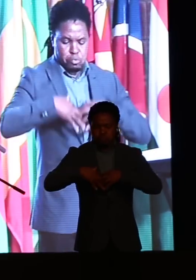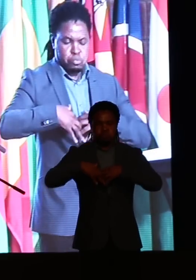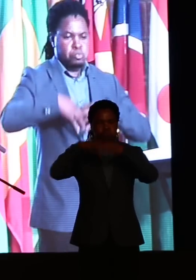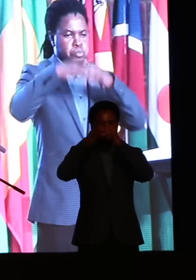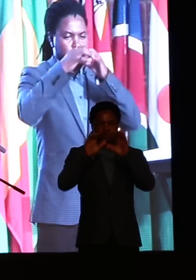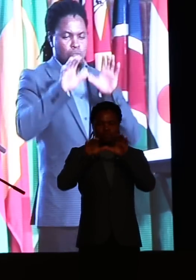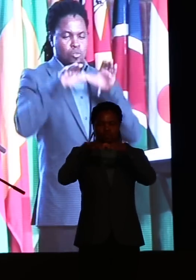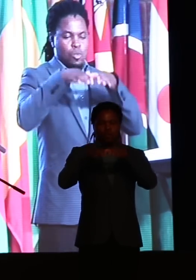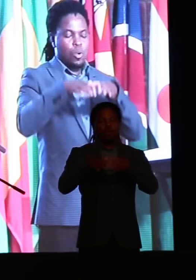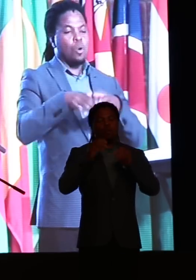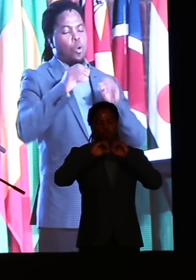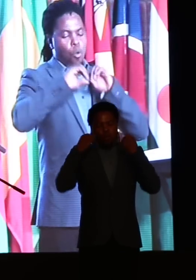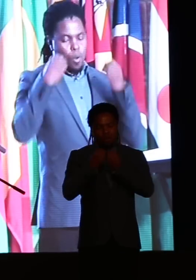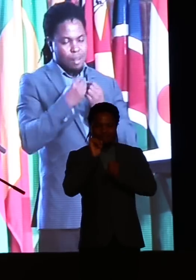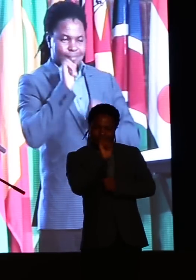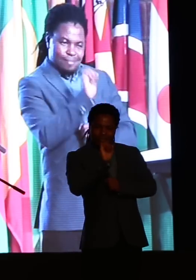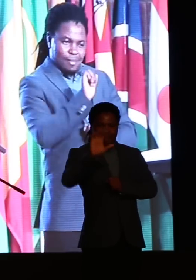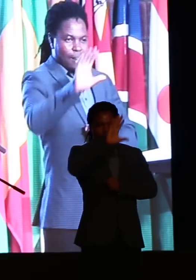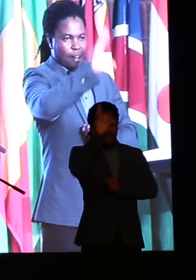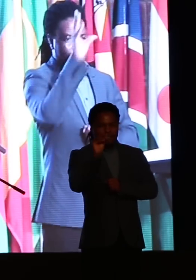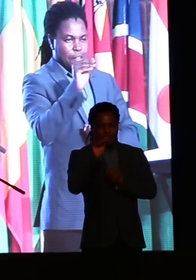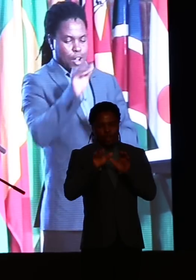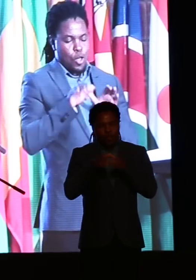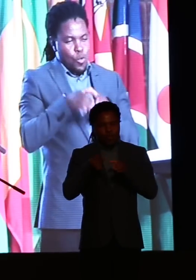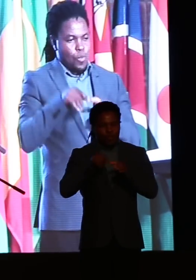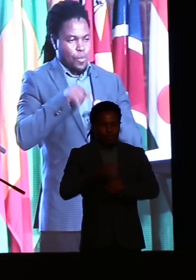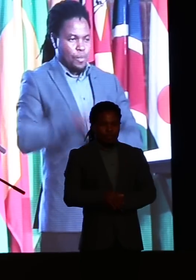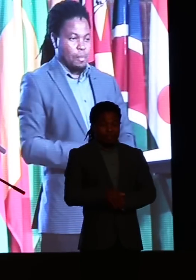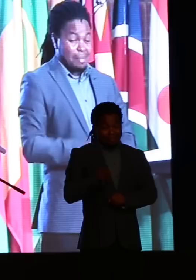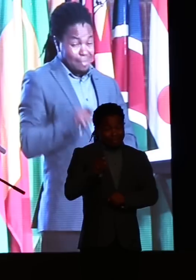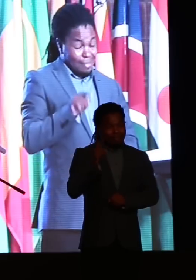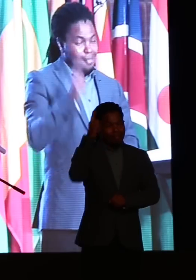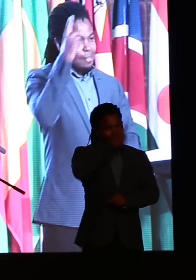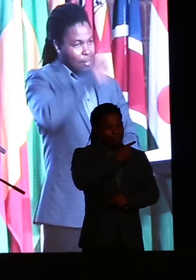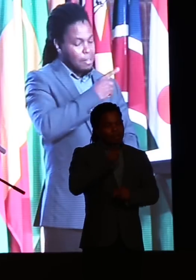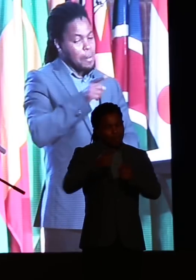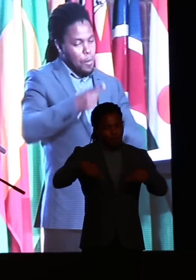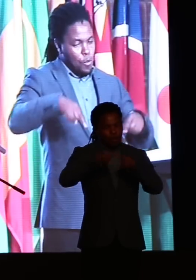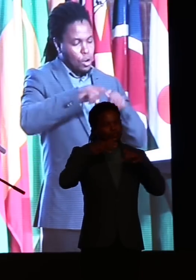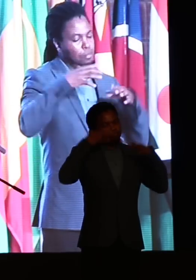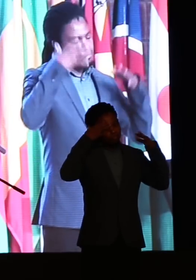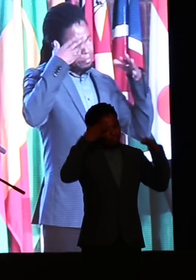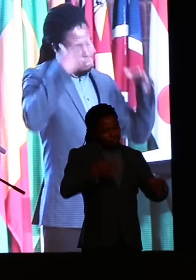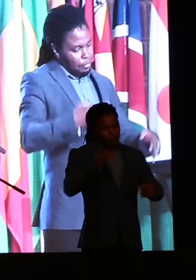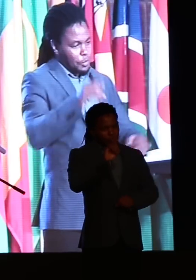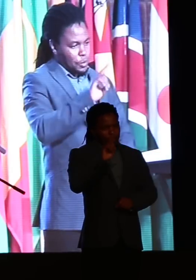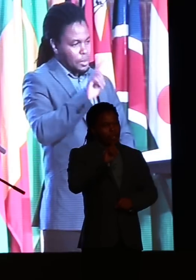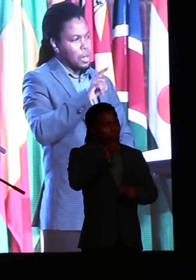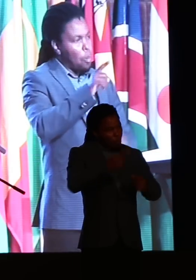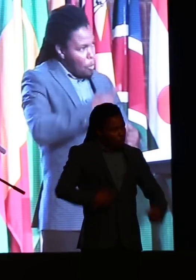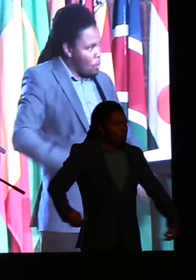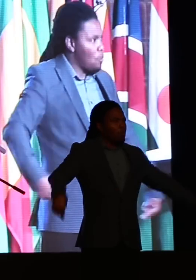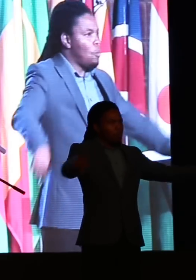Thank you very much.